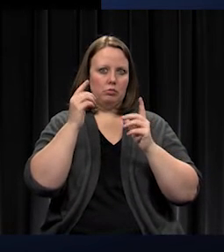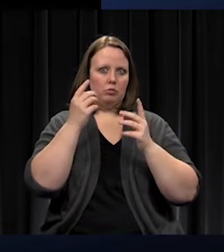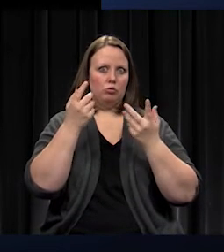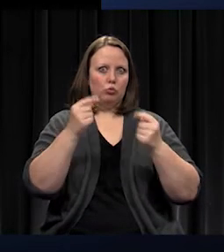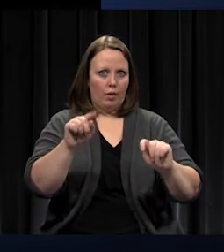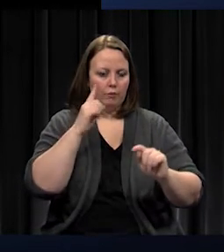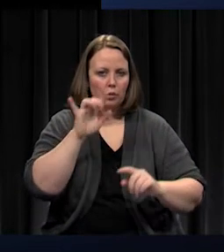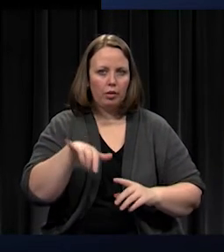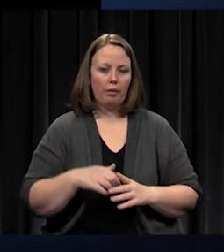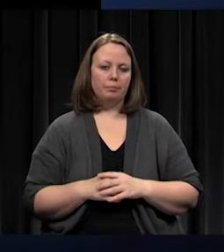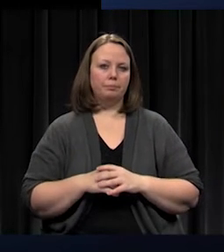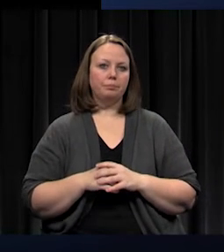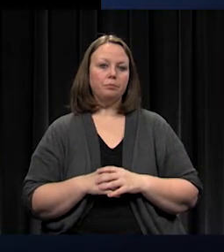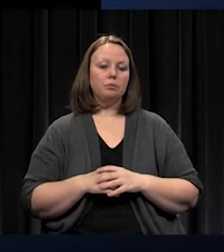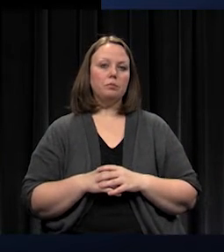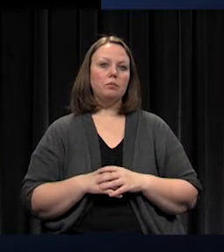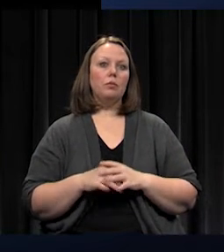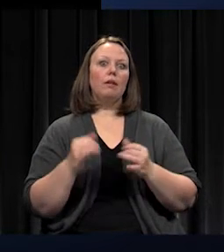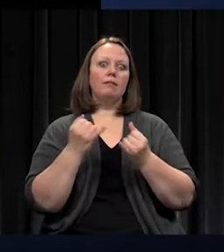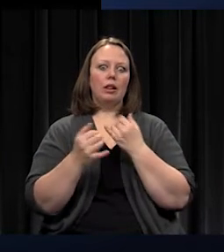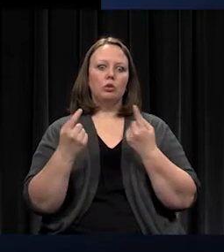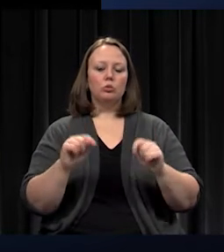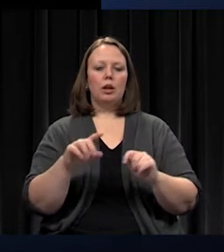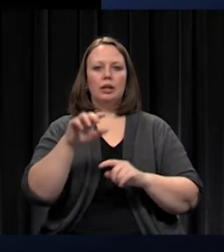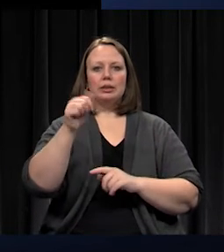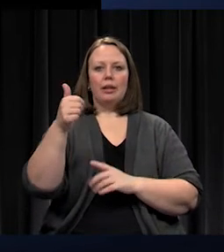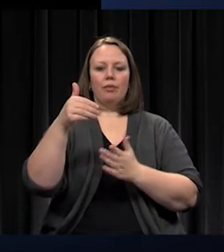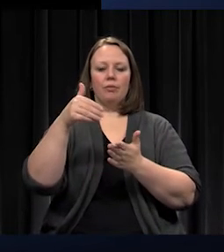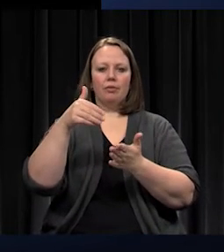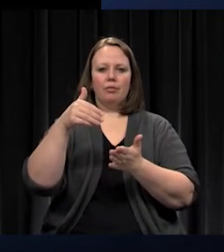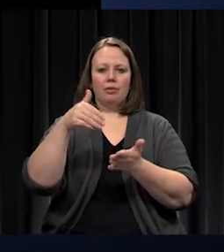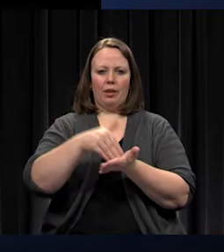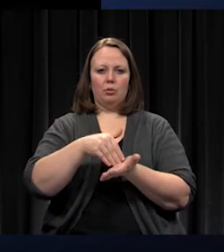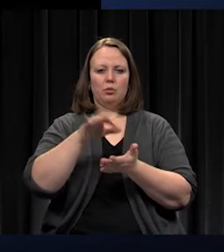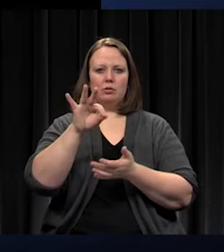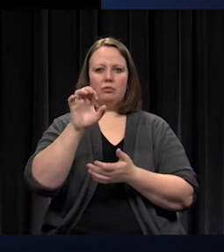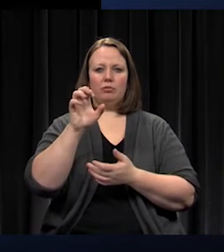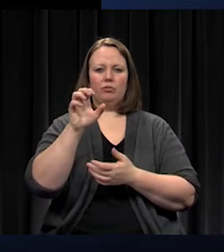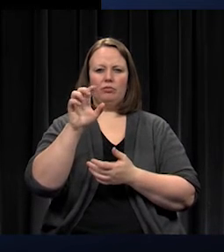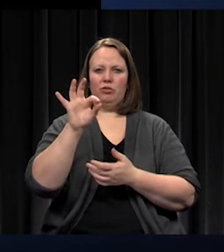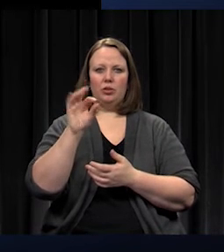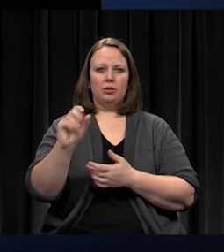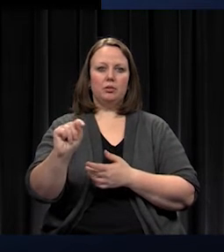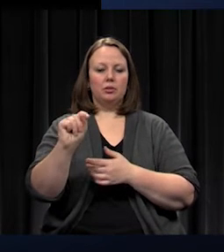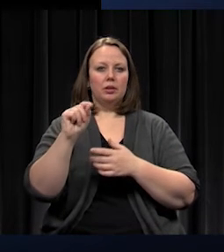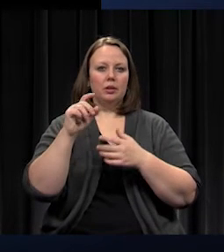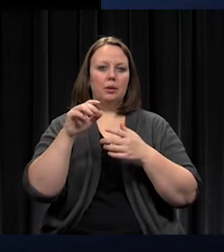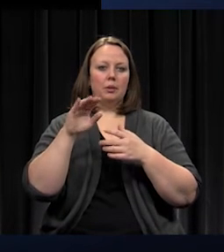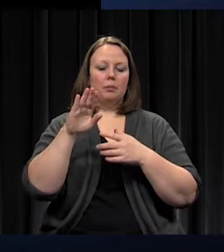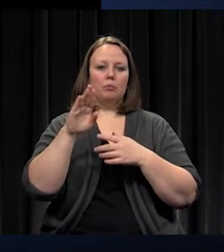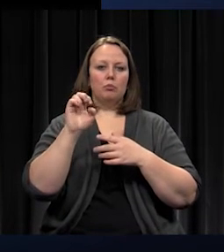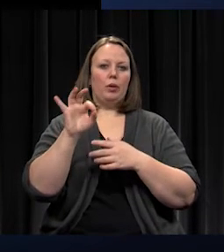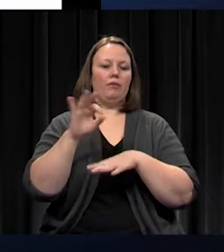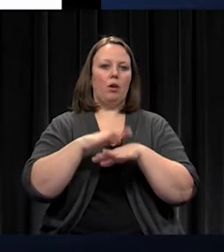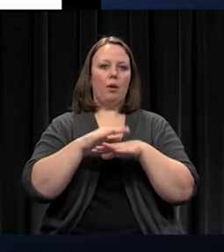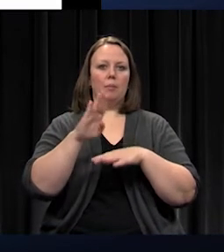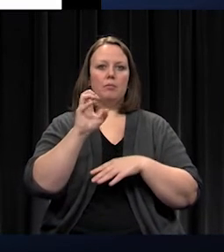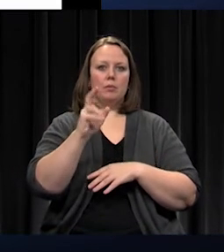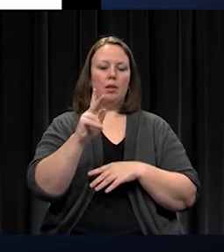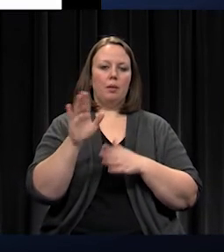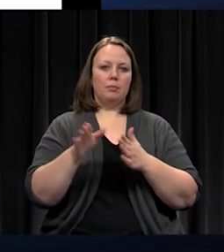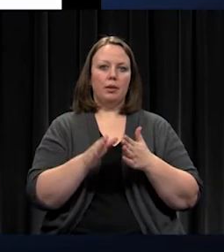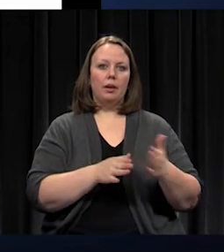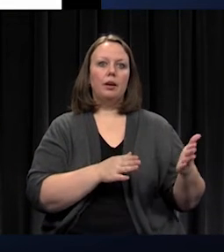a 10,000 foot briefing on the block grant and how it might impact some of our capital and plan decisions.